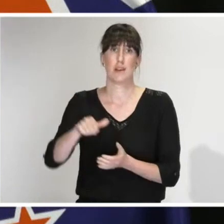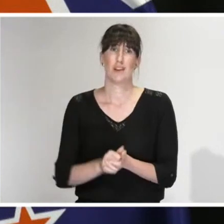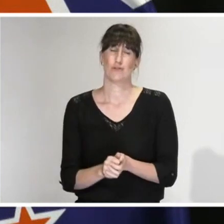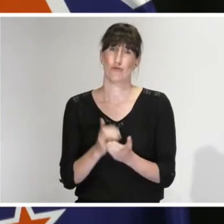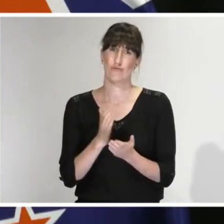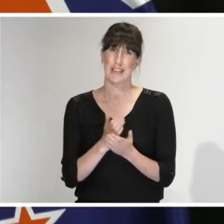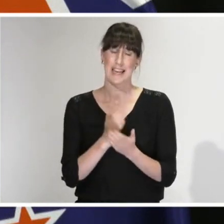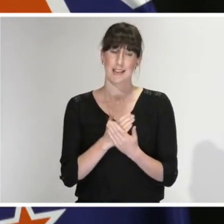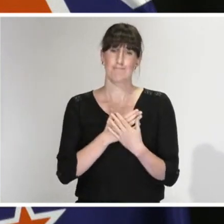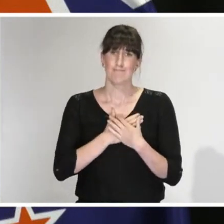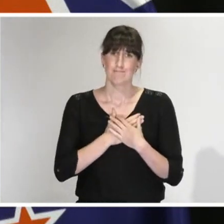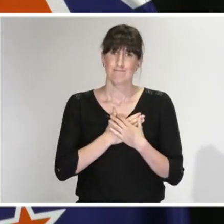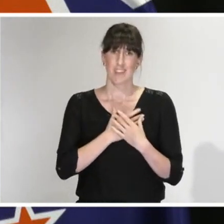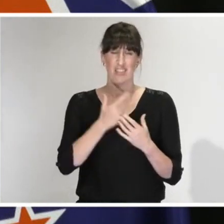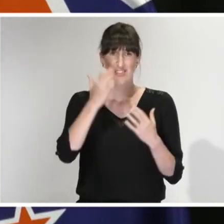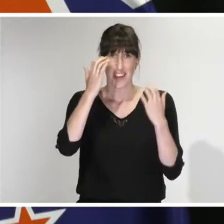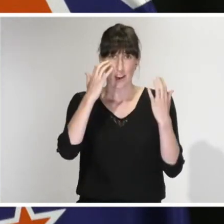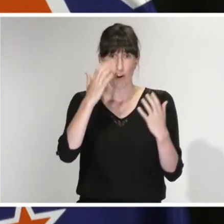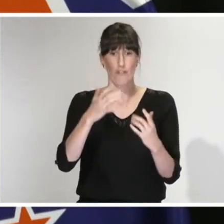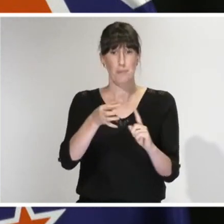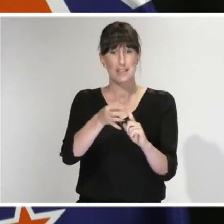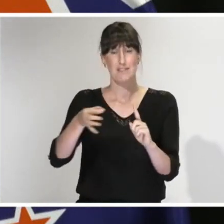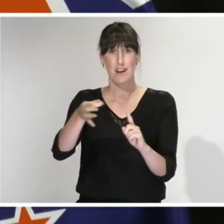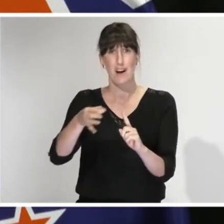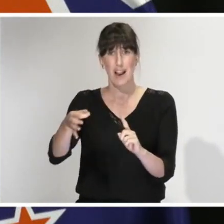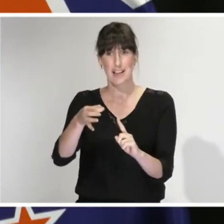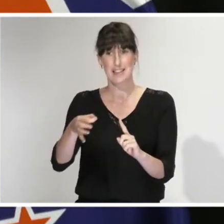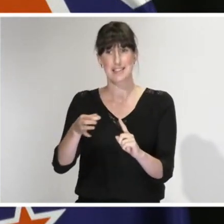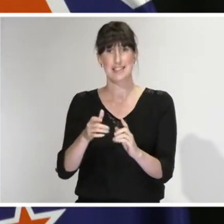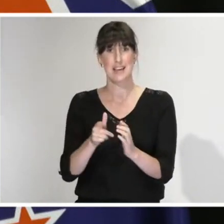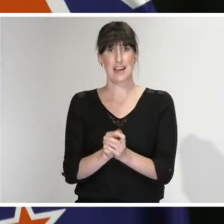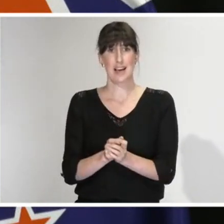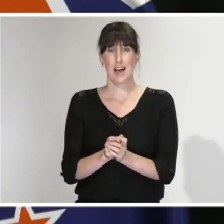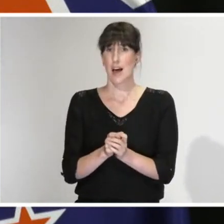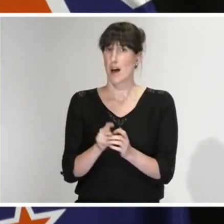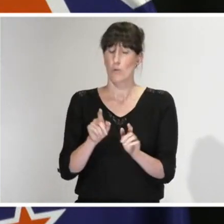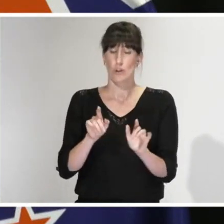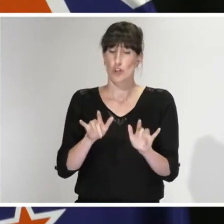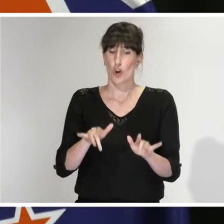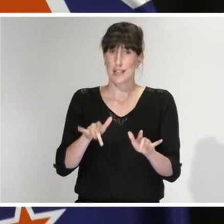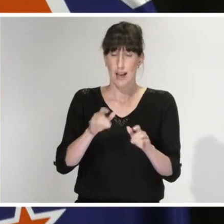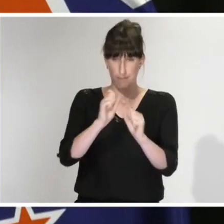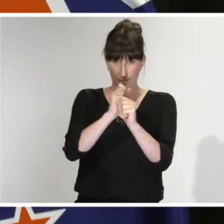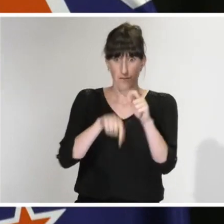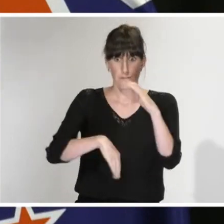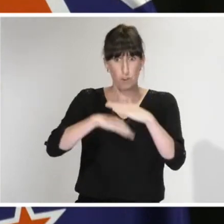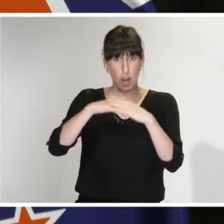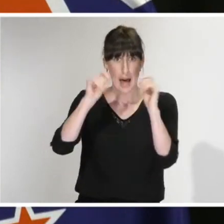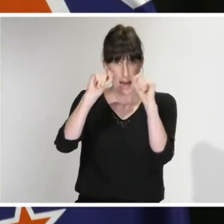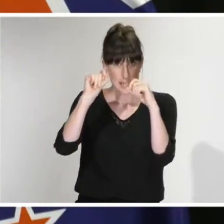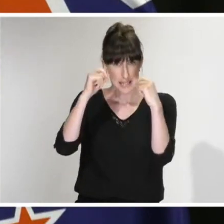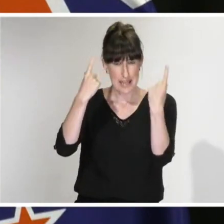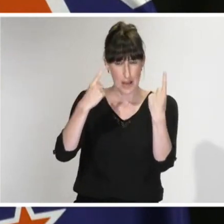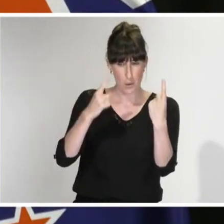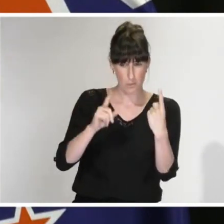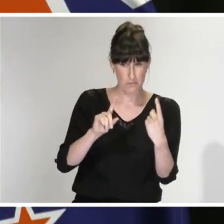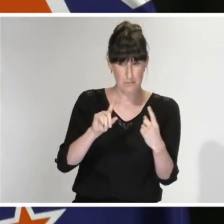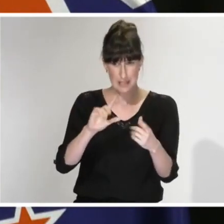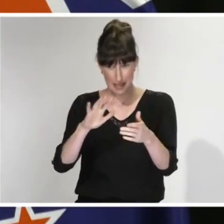understand that we of course are still building a picture of just the scale of that cyclone as we speak.